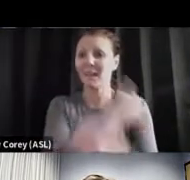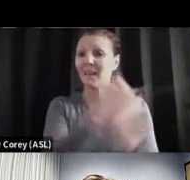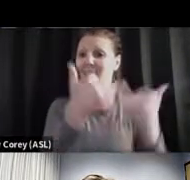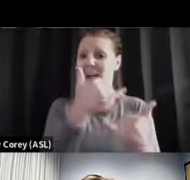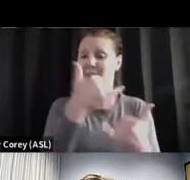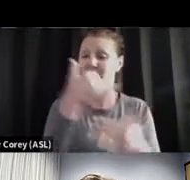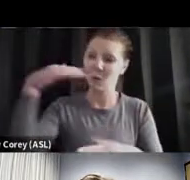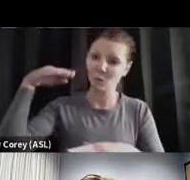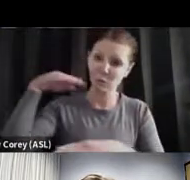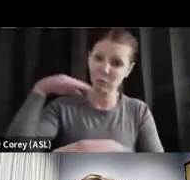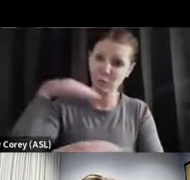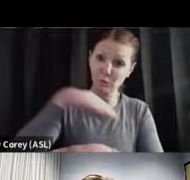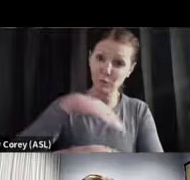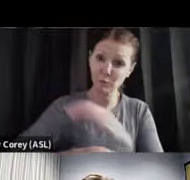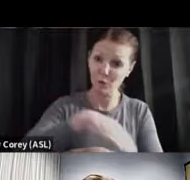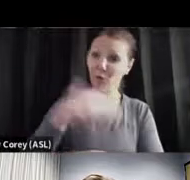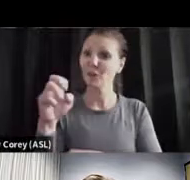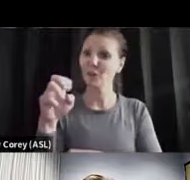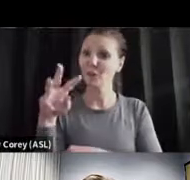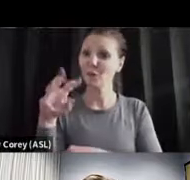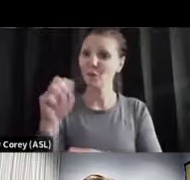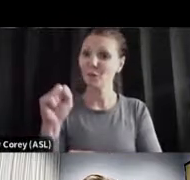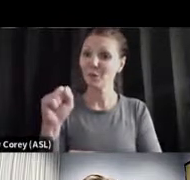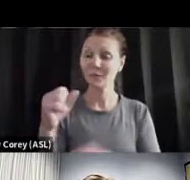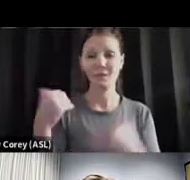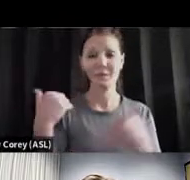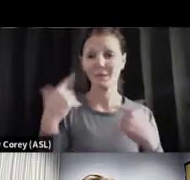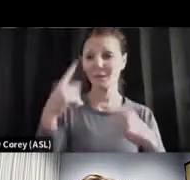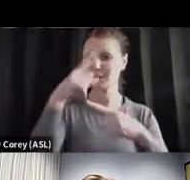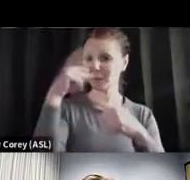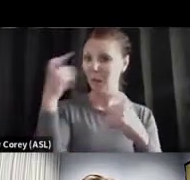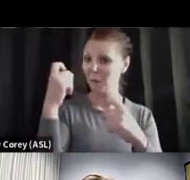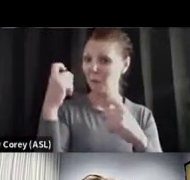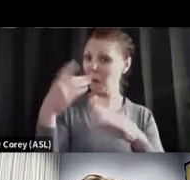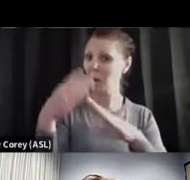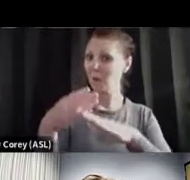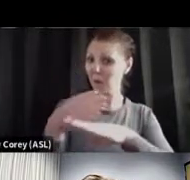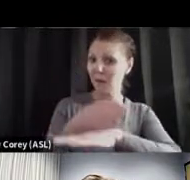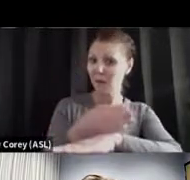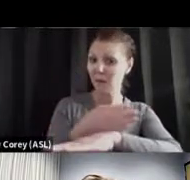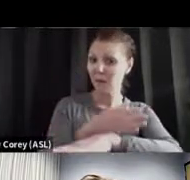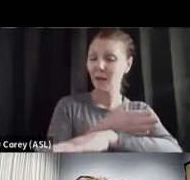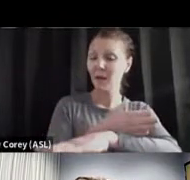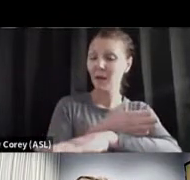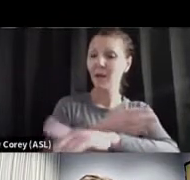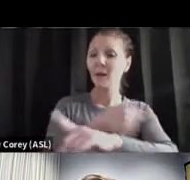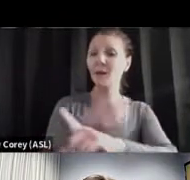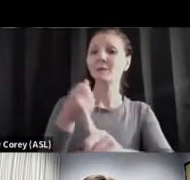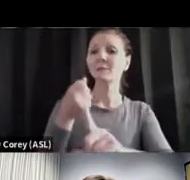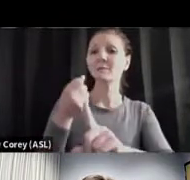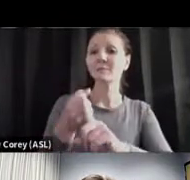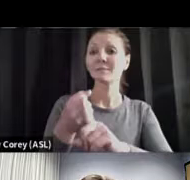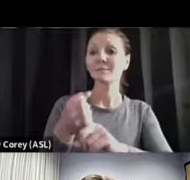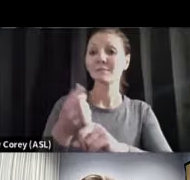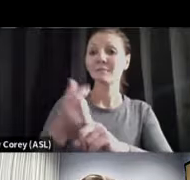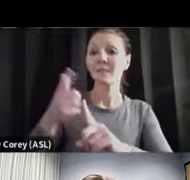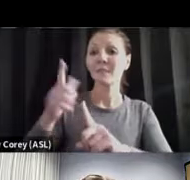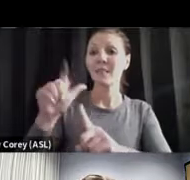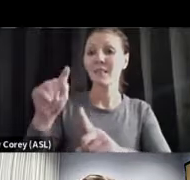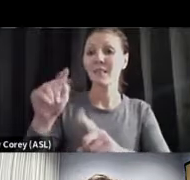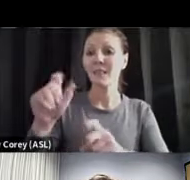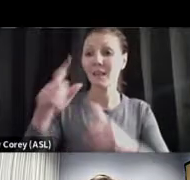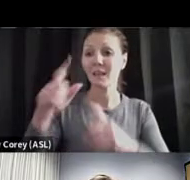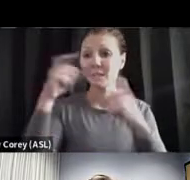news for all of us. We had a good summer, relatively good summer. But then early on in late summer, Delta